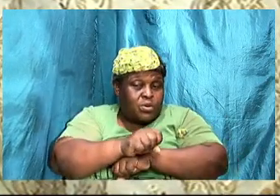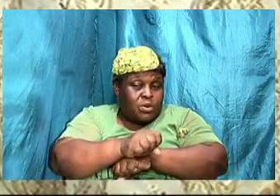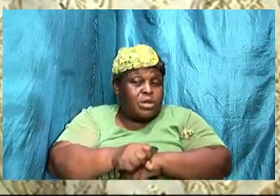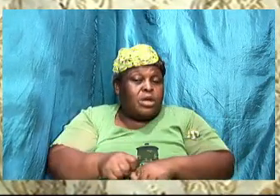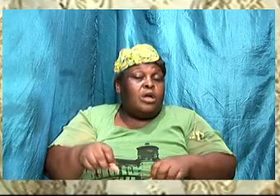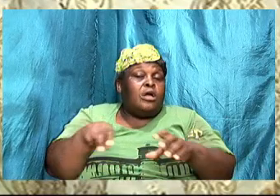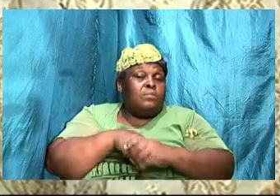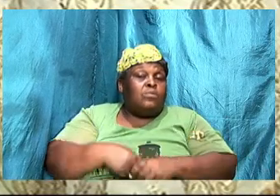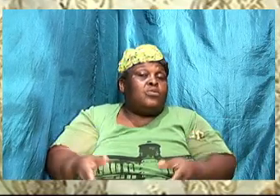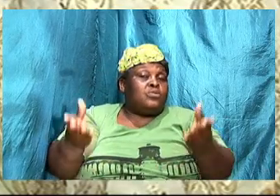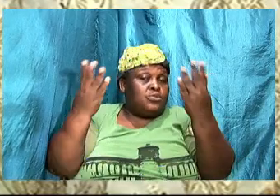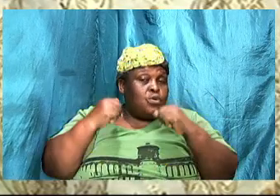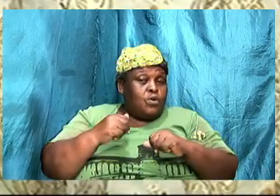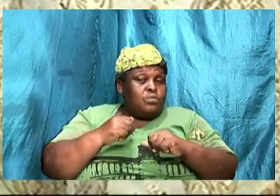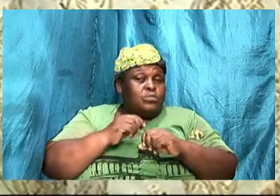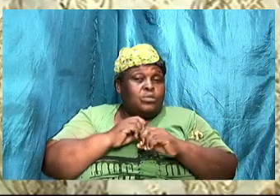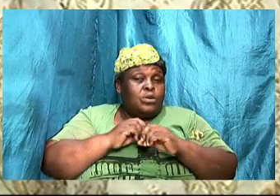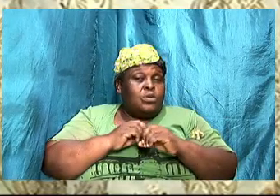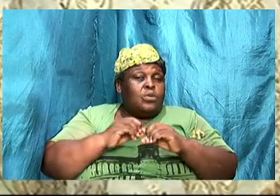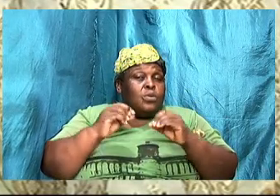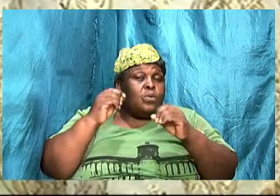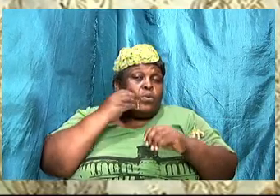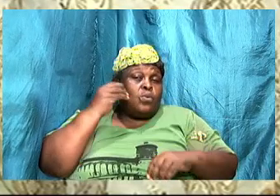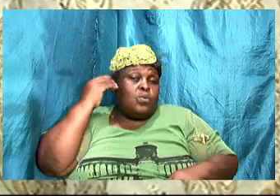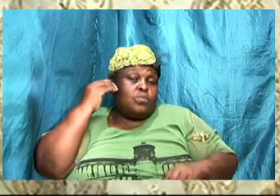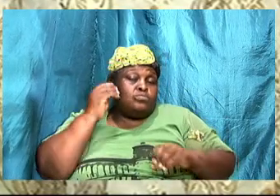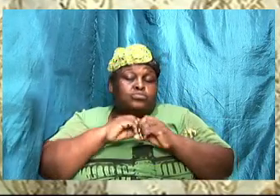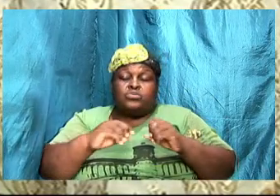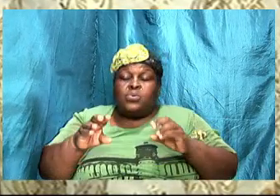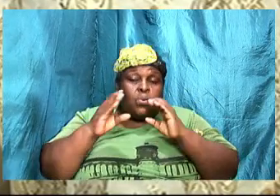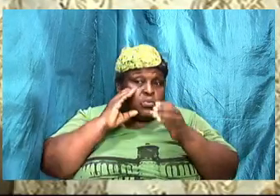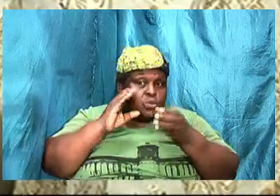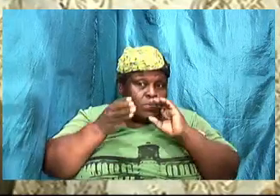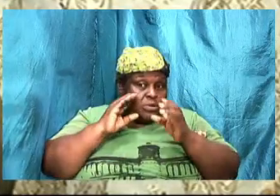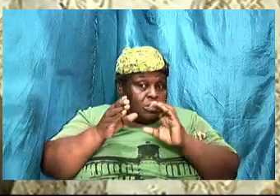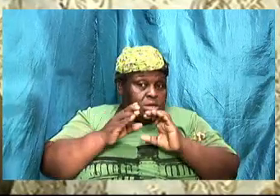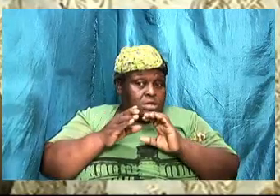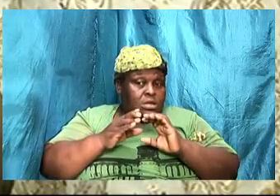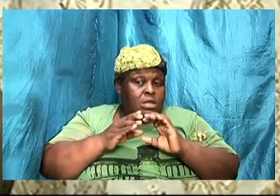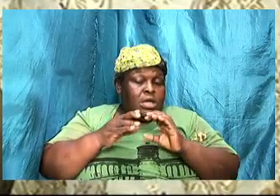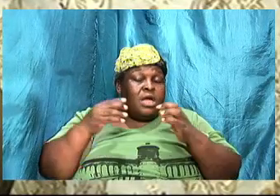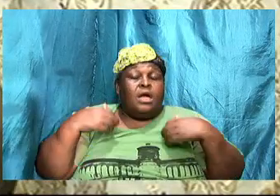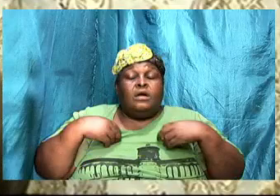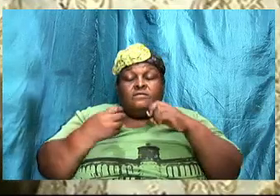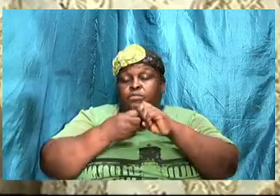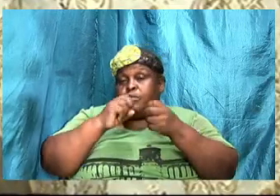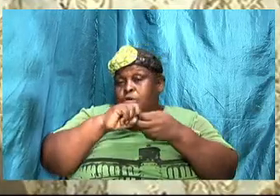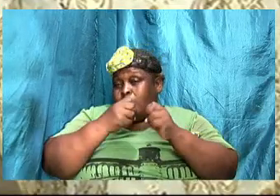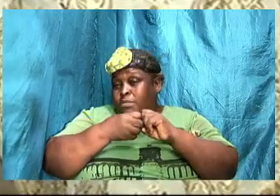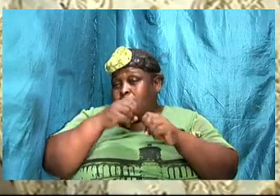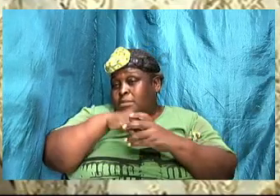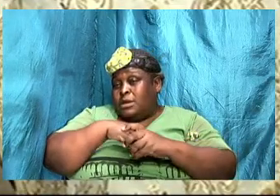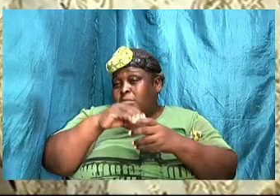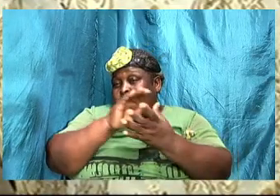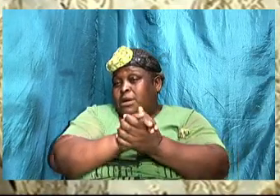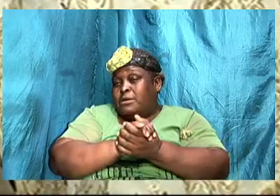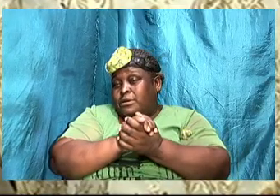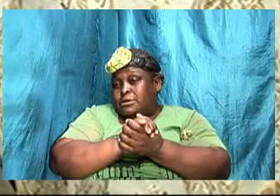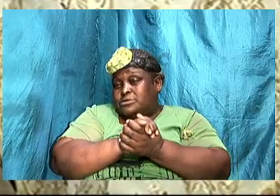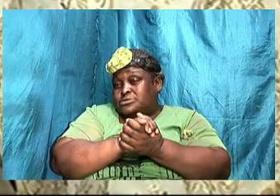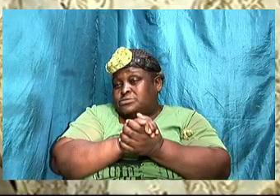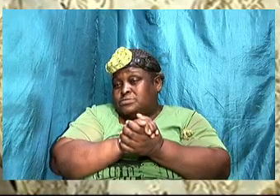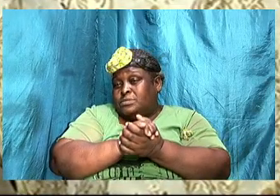we are going to have problems in our marriages. If we love reading the Word